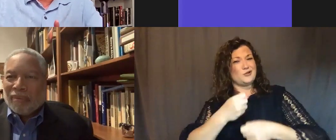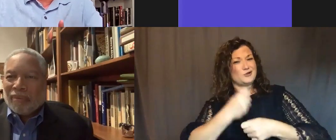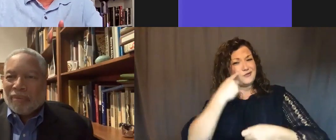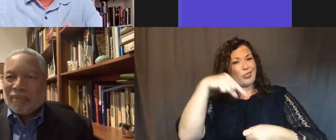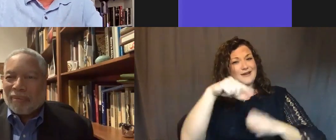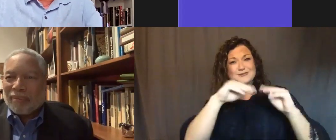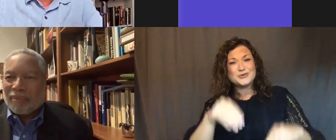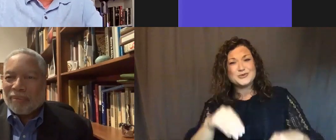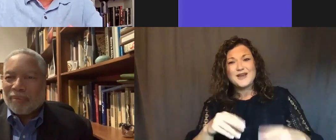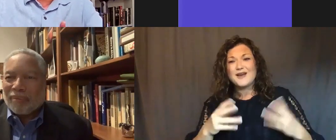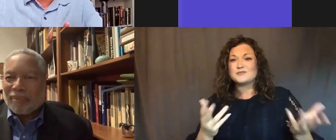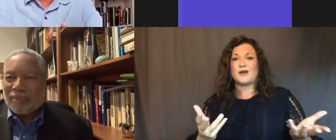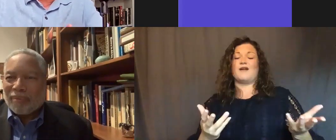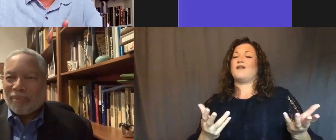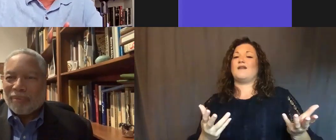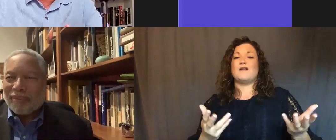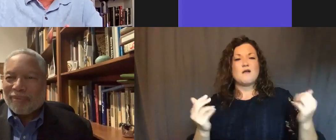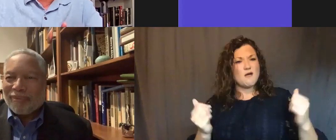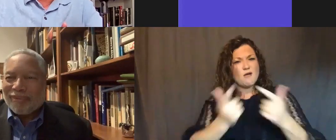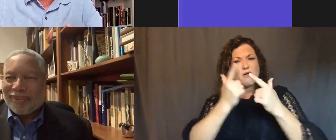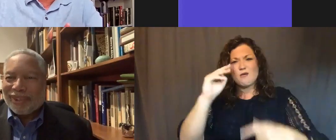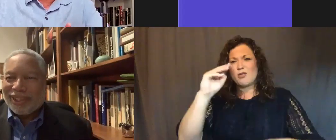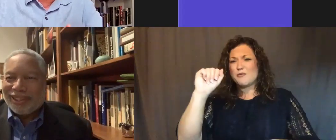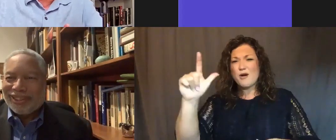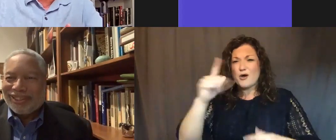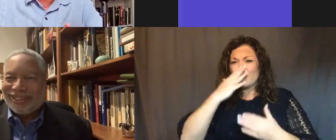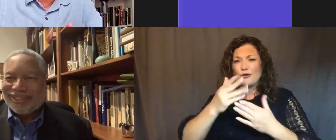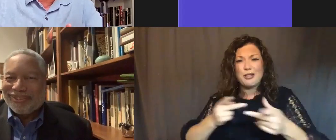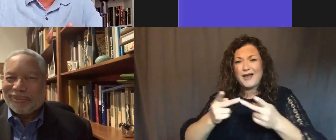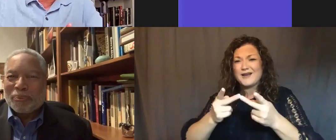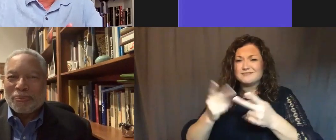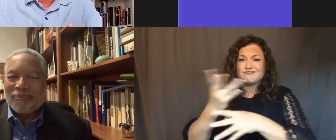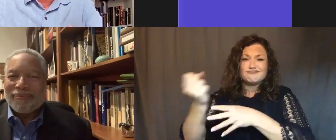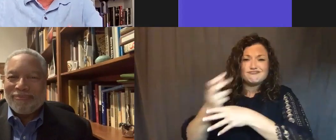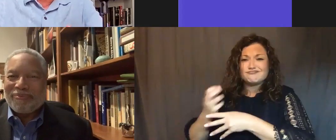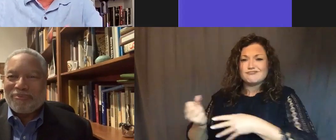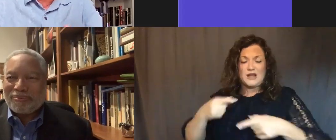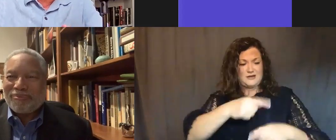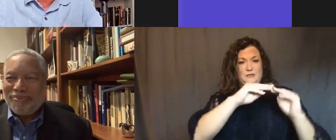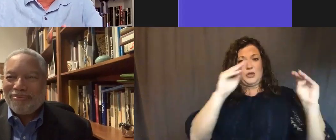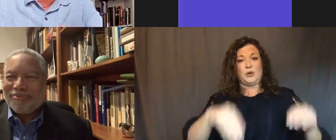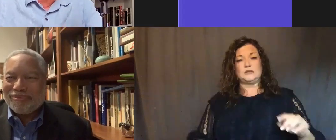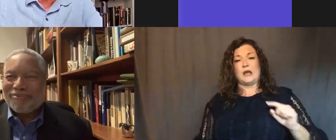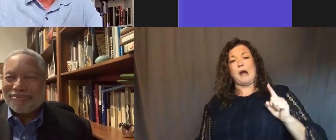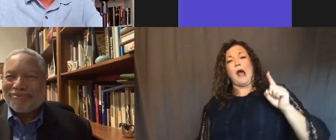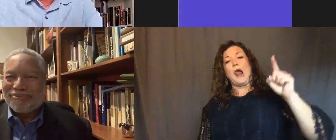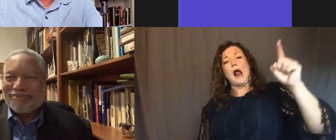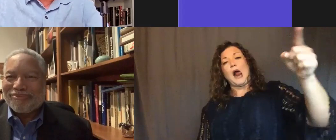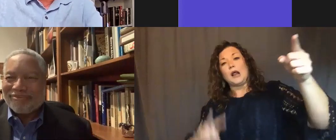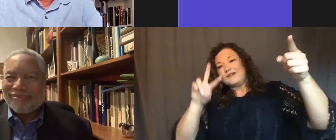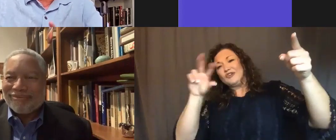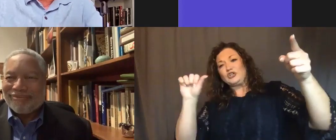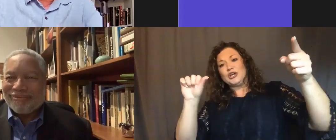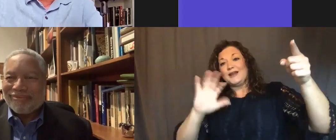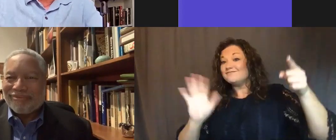every space on the mall that was decent would be taken in this museum would be way way off in Virginia somewhere. And